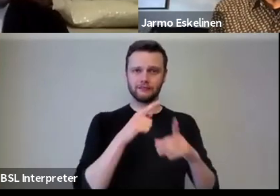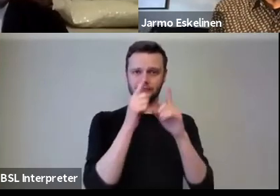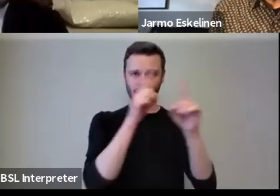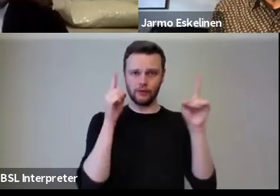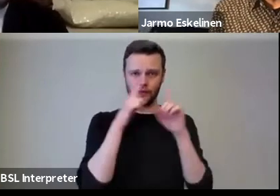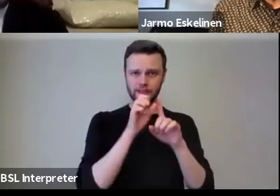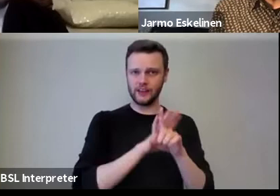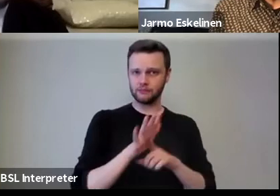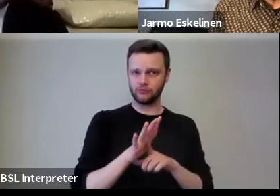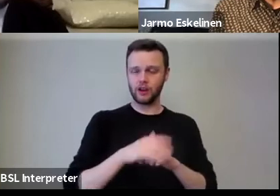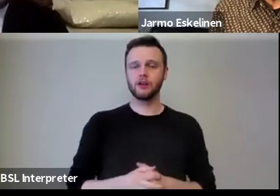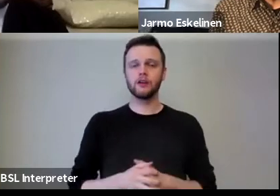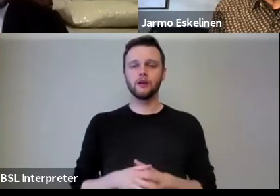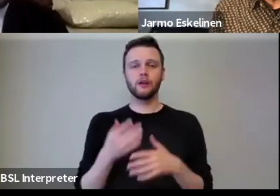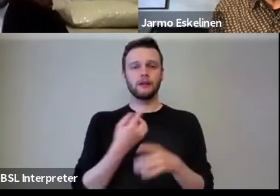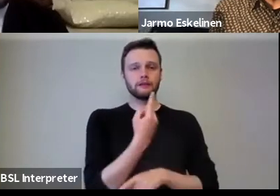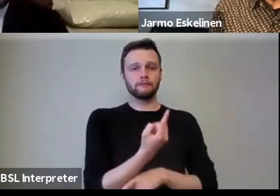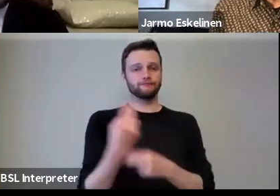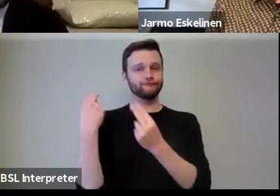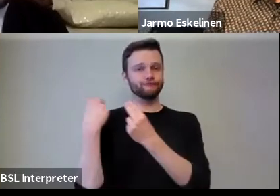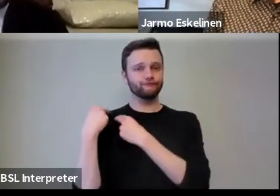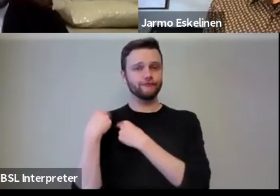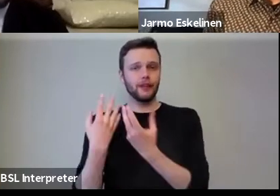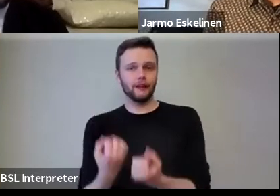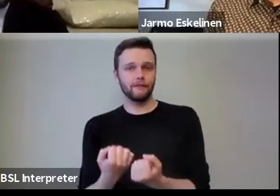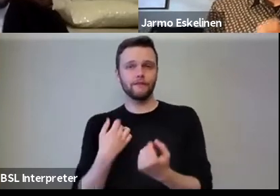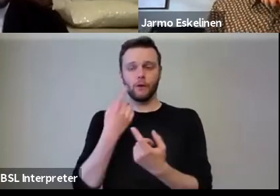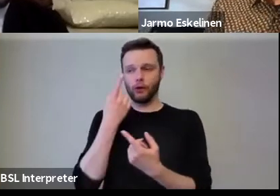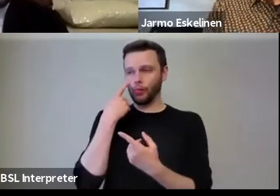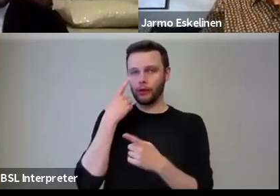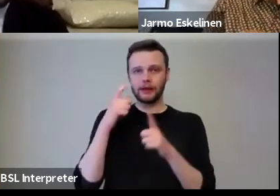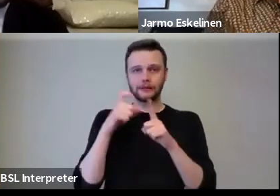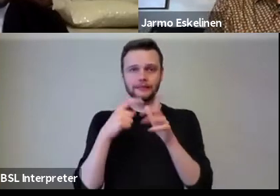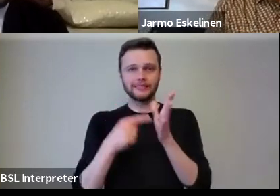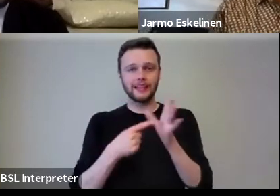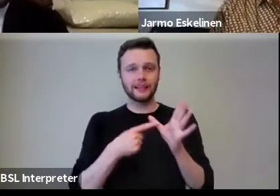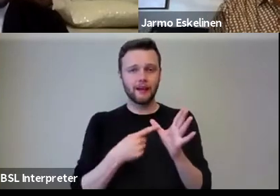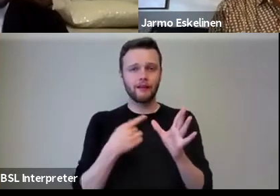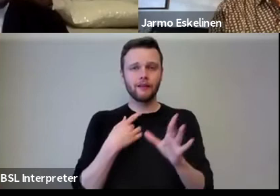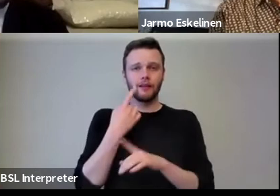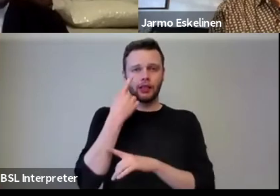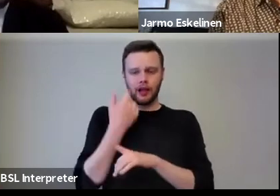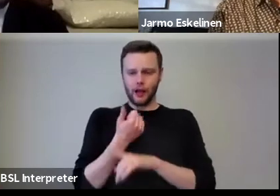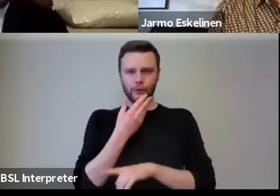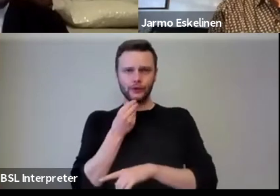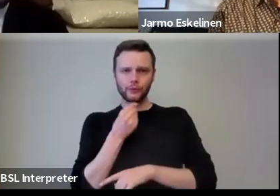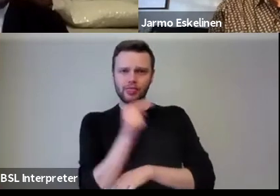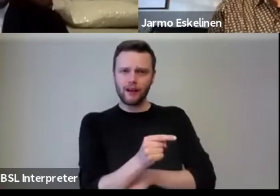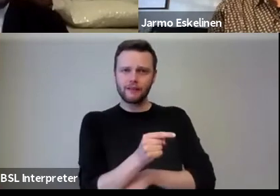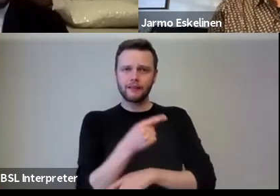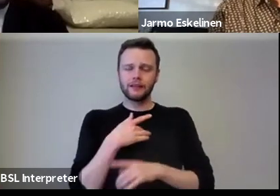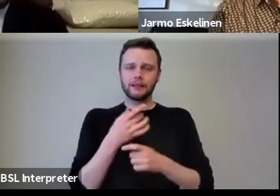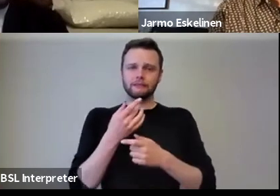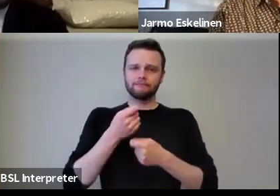which has responsibility for looking at data and how we can utilize data to